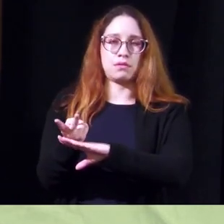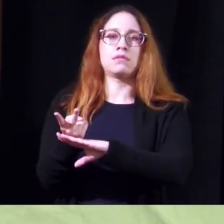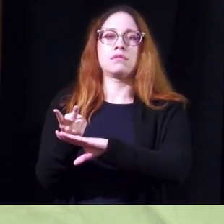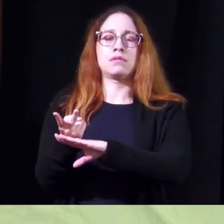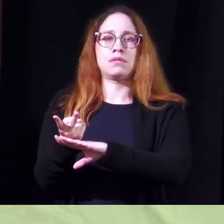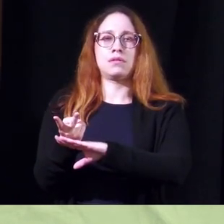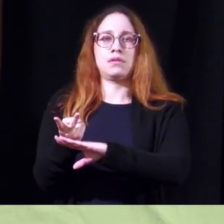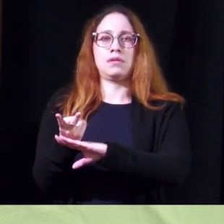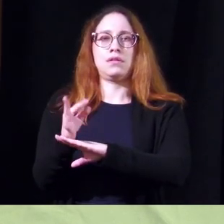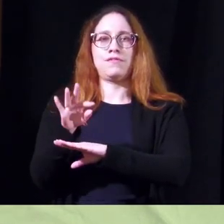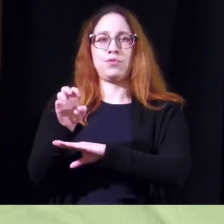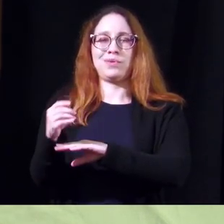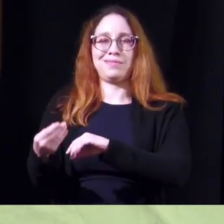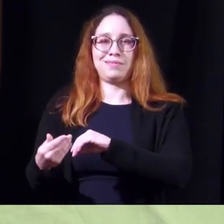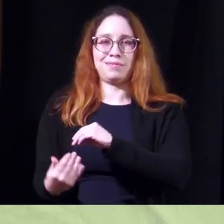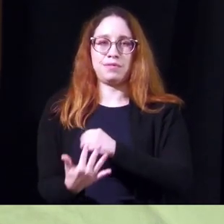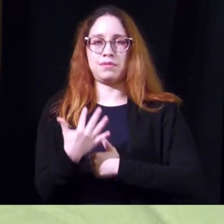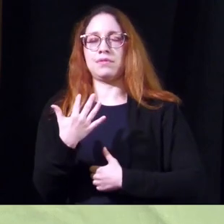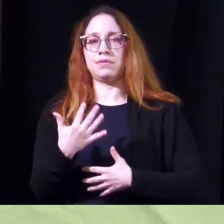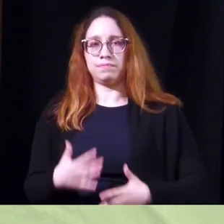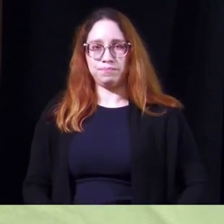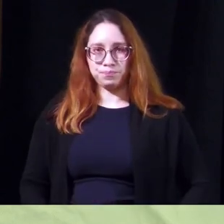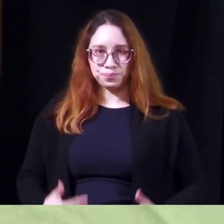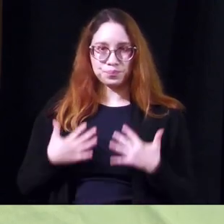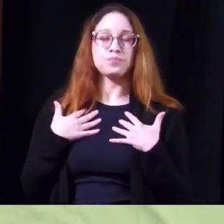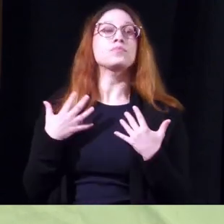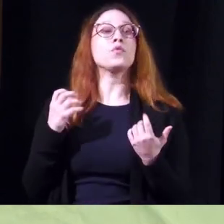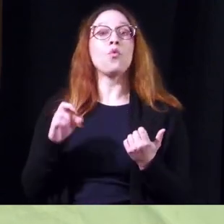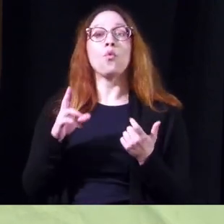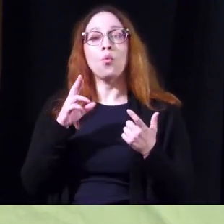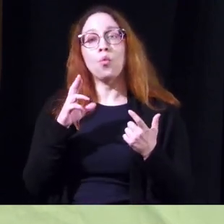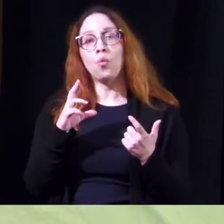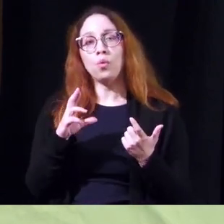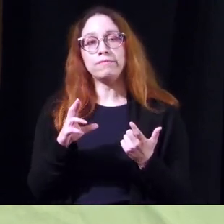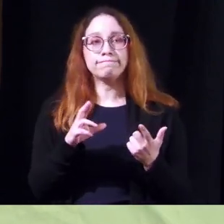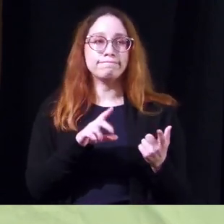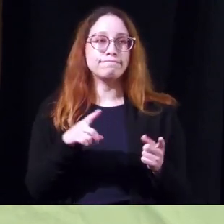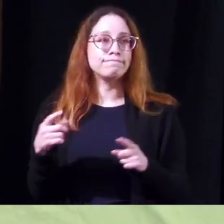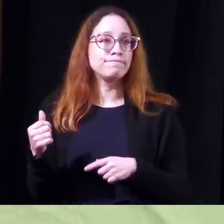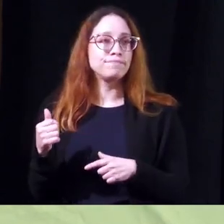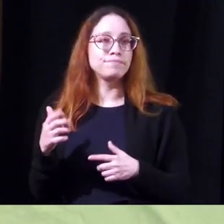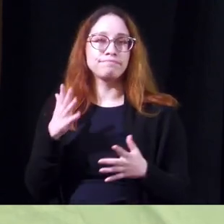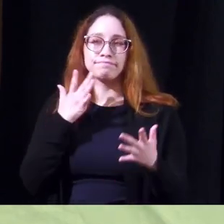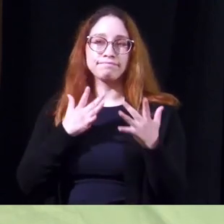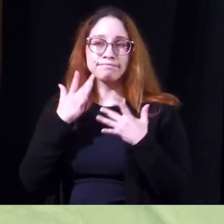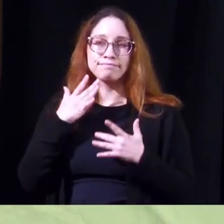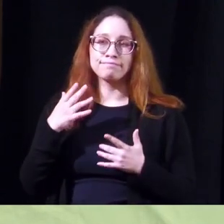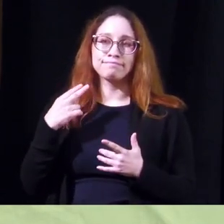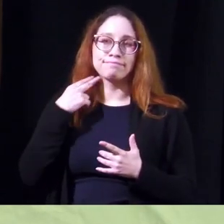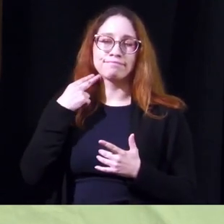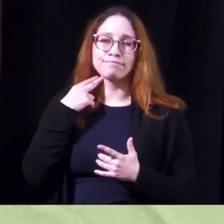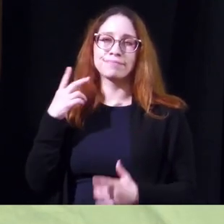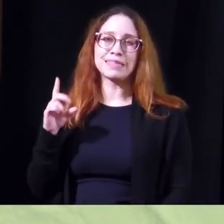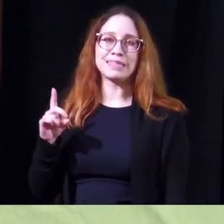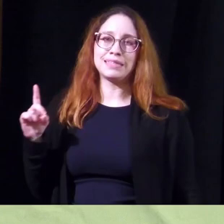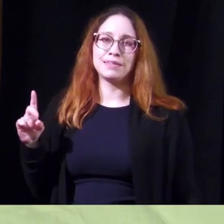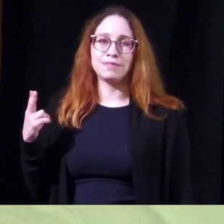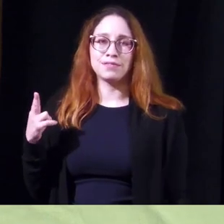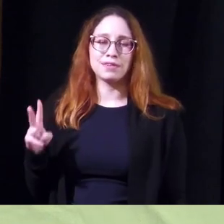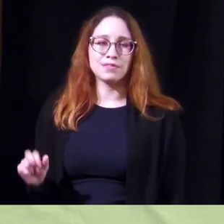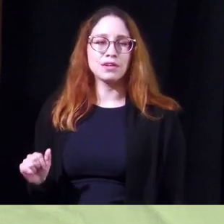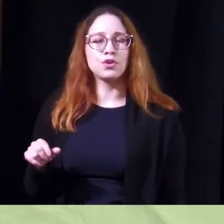that fluid shifts back in in other cases it can be due to a lack of hormone ddavp or